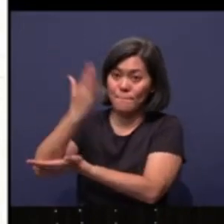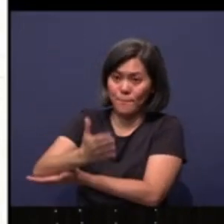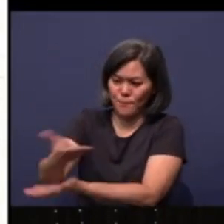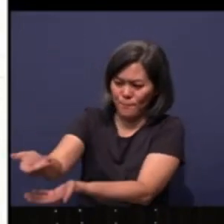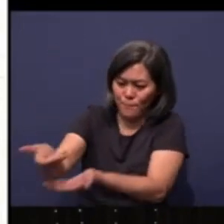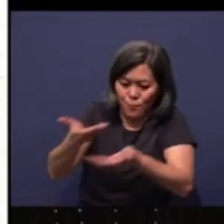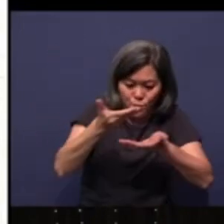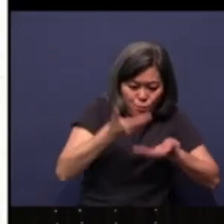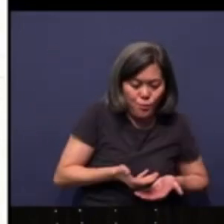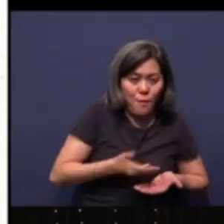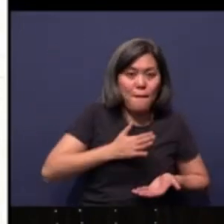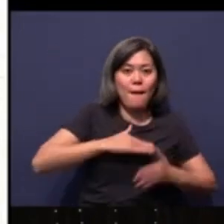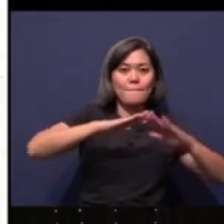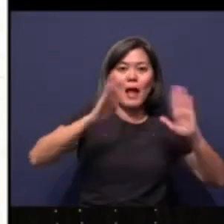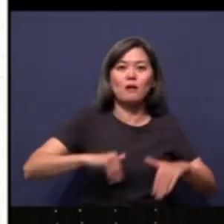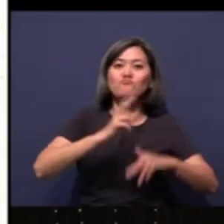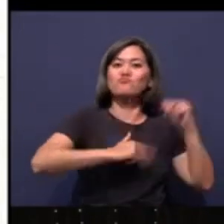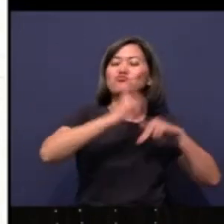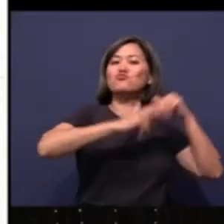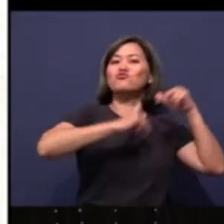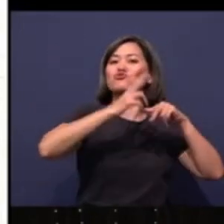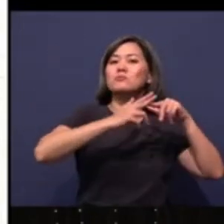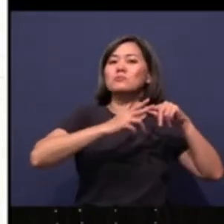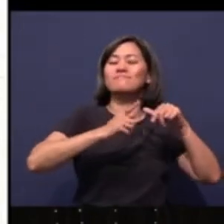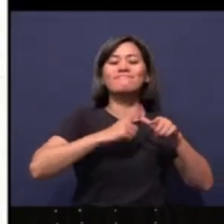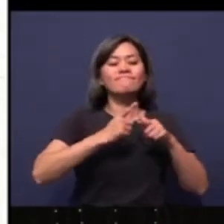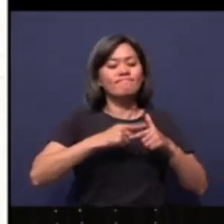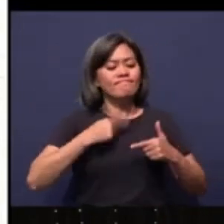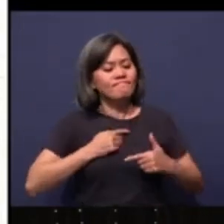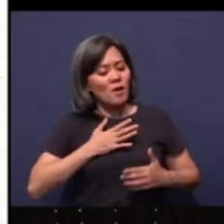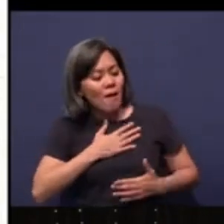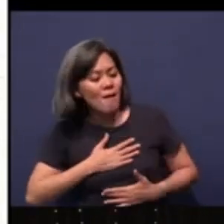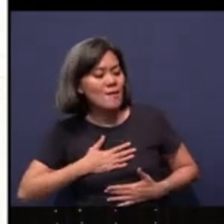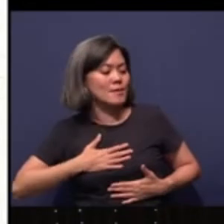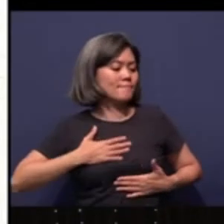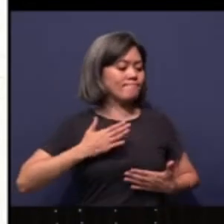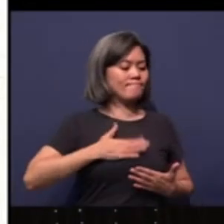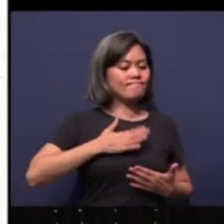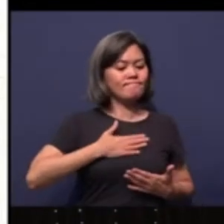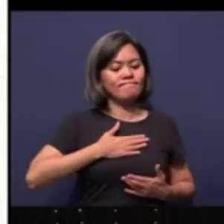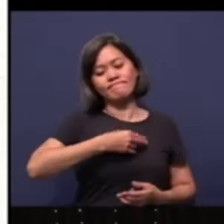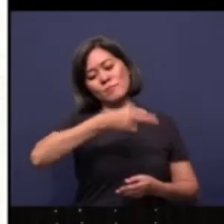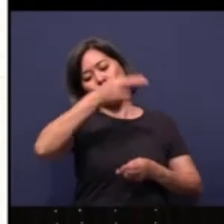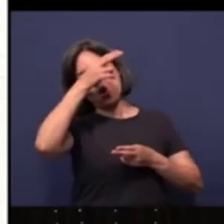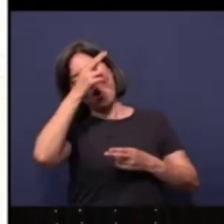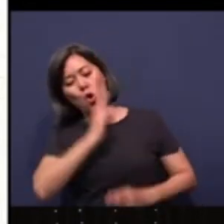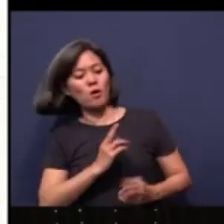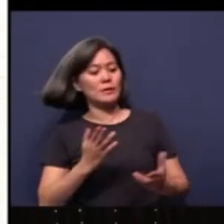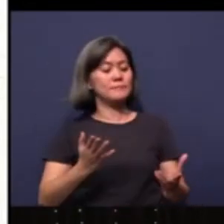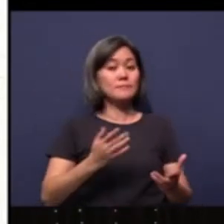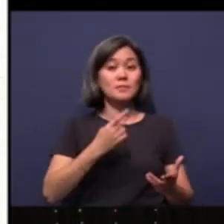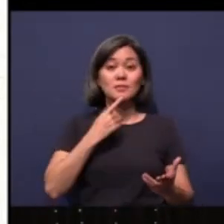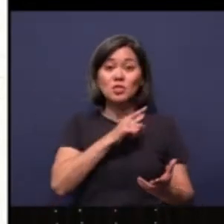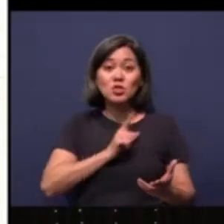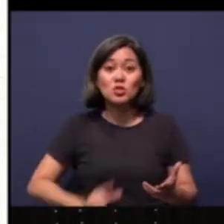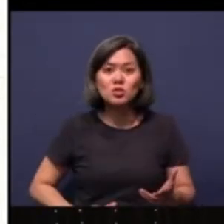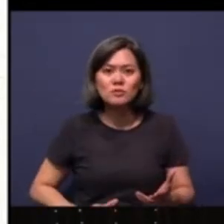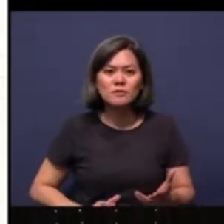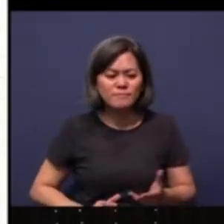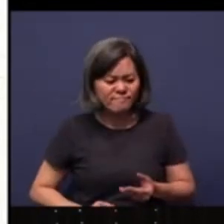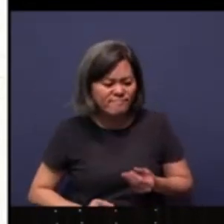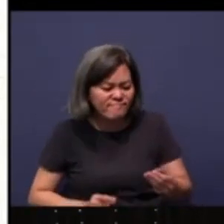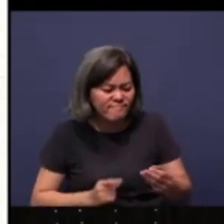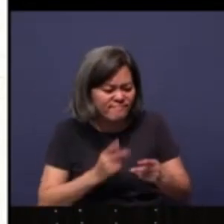my house so that I may take pleasure in it and be honoured, says the Lord. Give careful